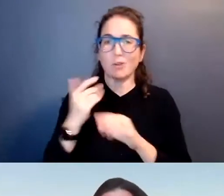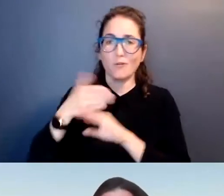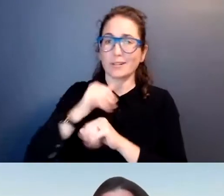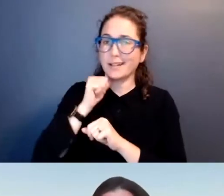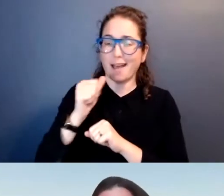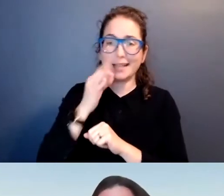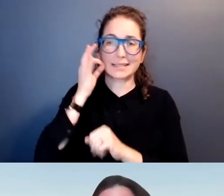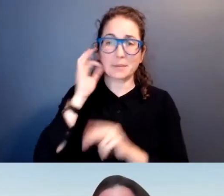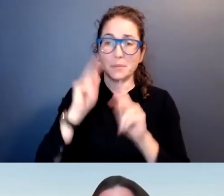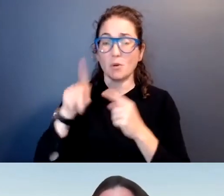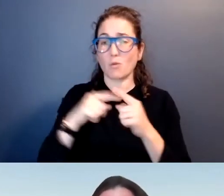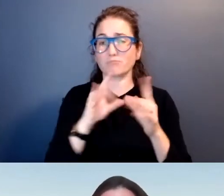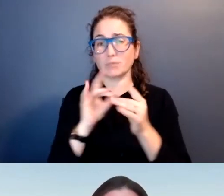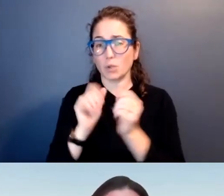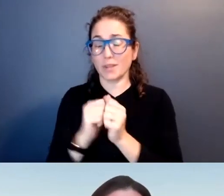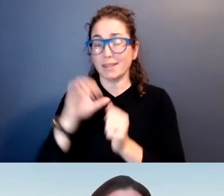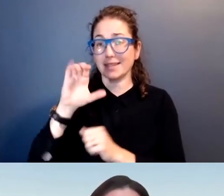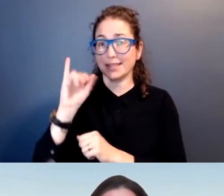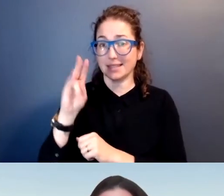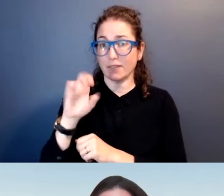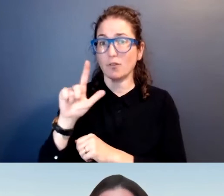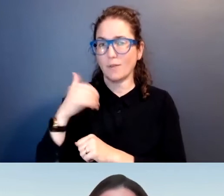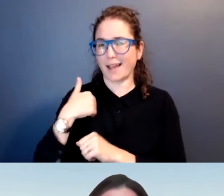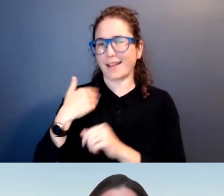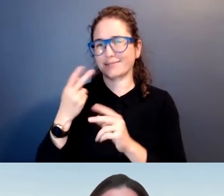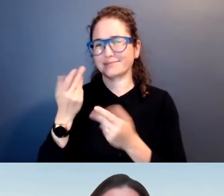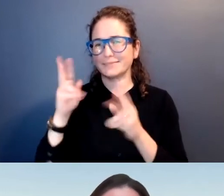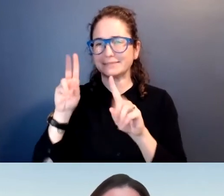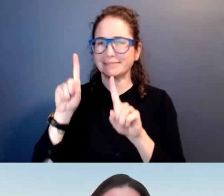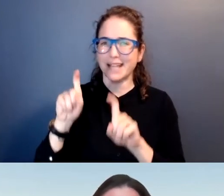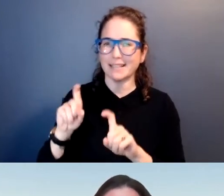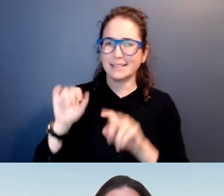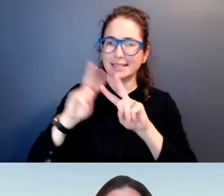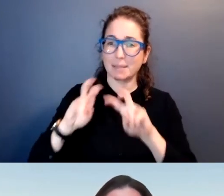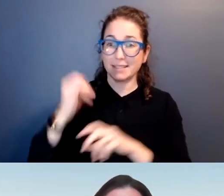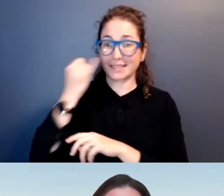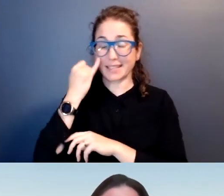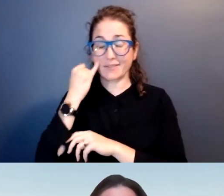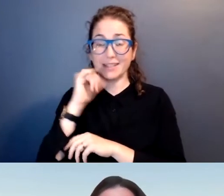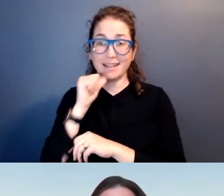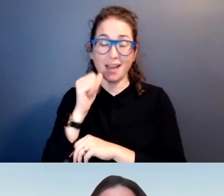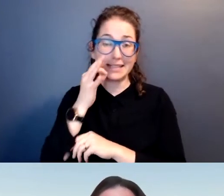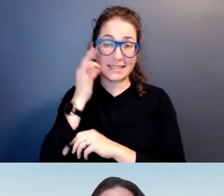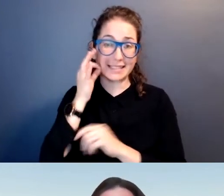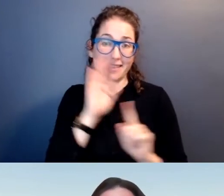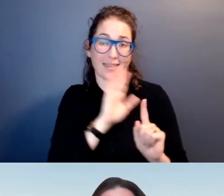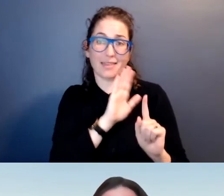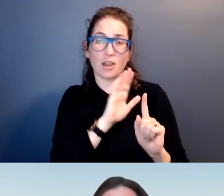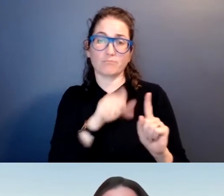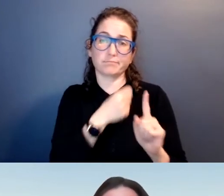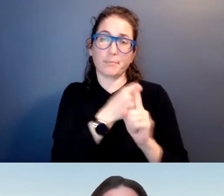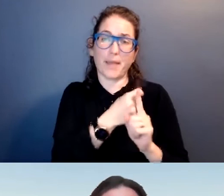When it comes to civil jurisdiction, there's a test that examines whether or not a non-Indian's impact